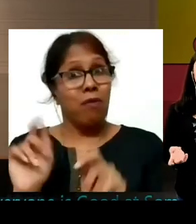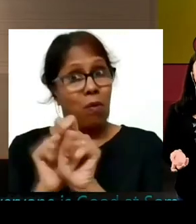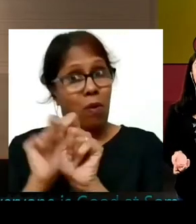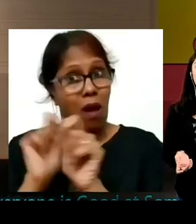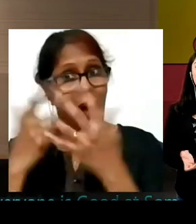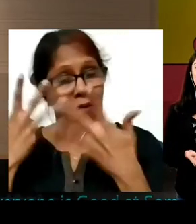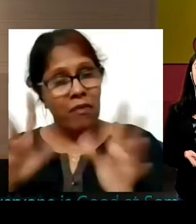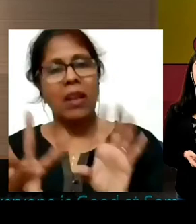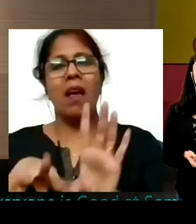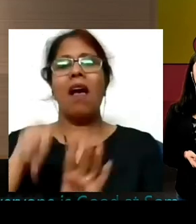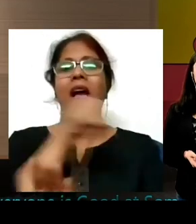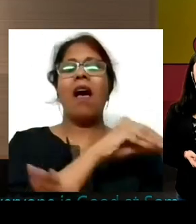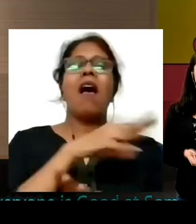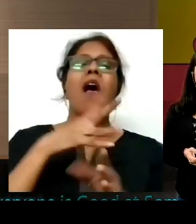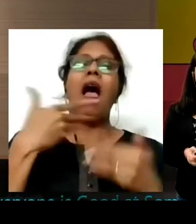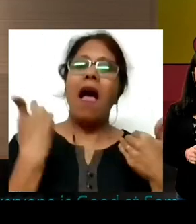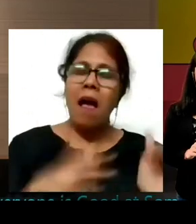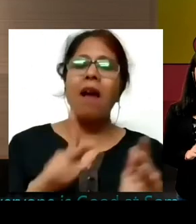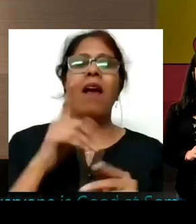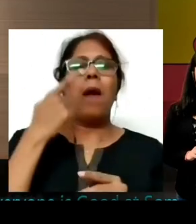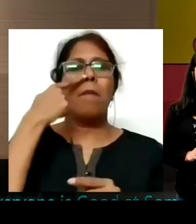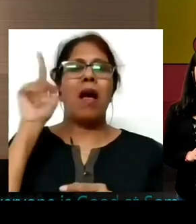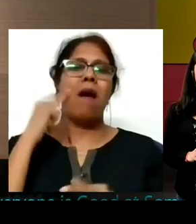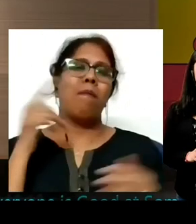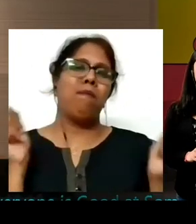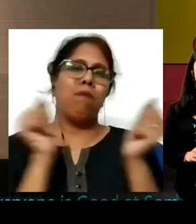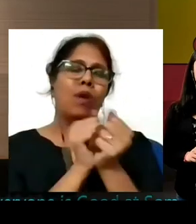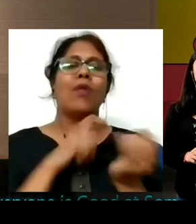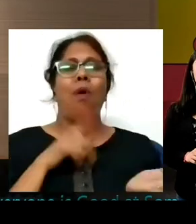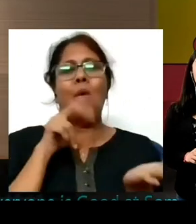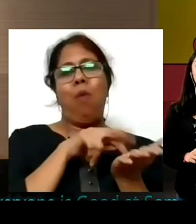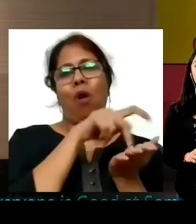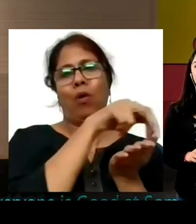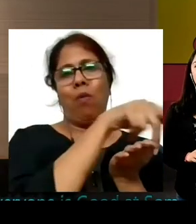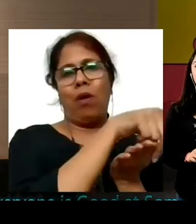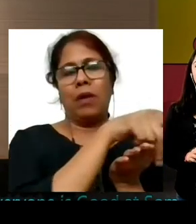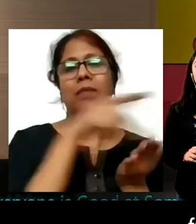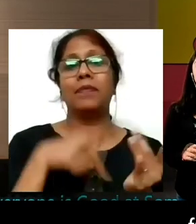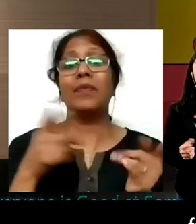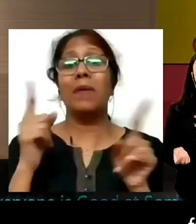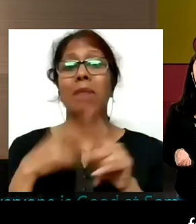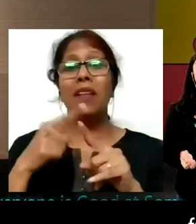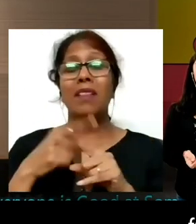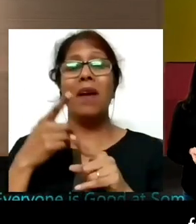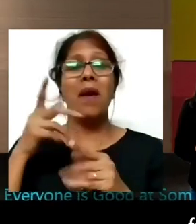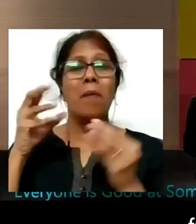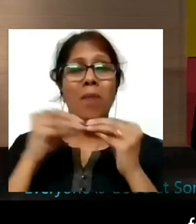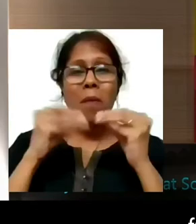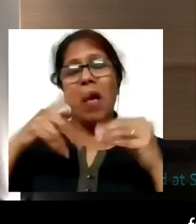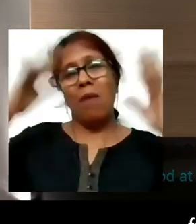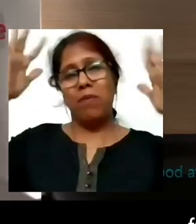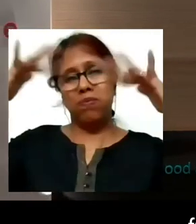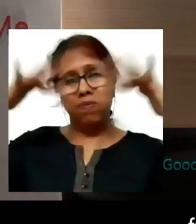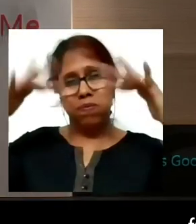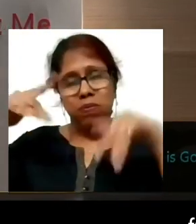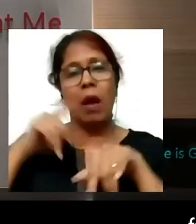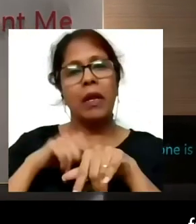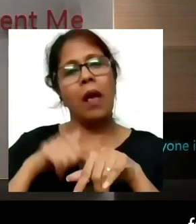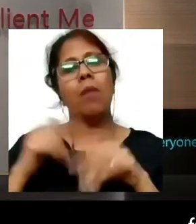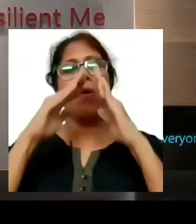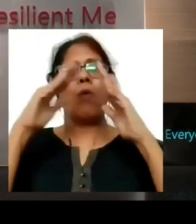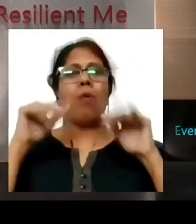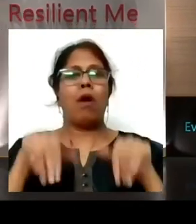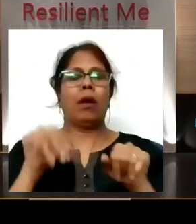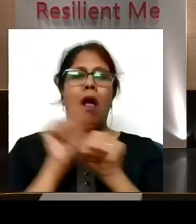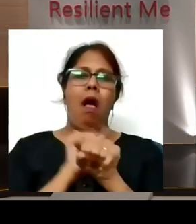walk with my parents. So also, you know, in Mumbai monsoon, all I used to do was get work from home and, you know, work